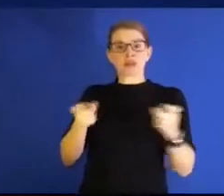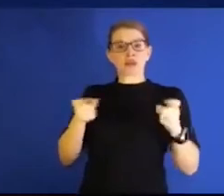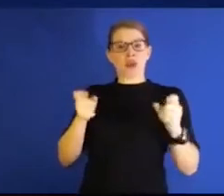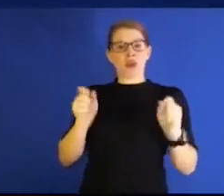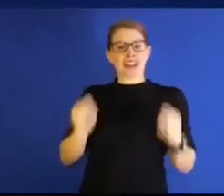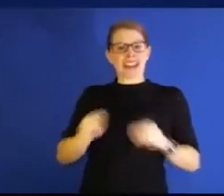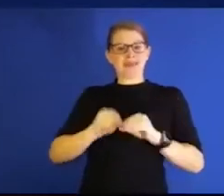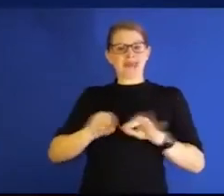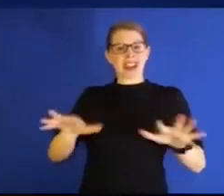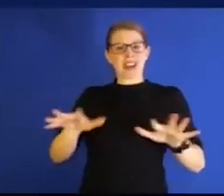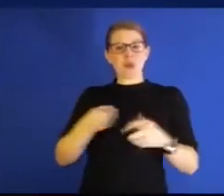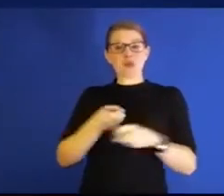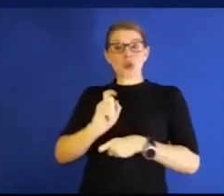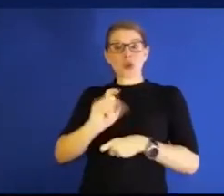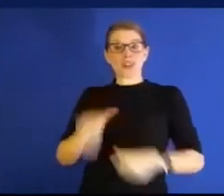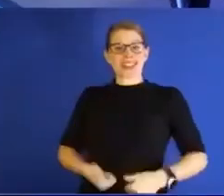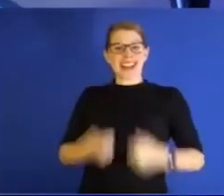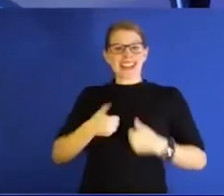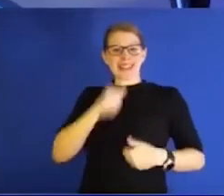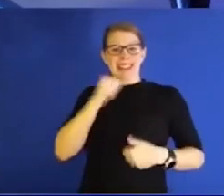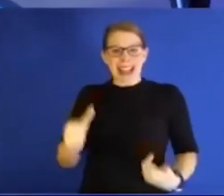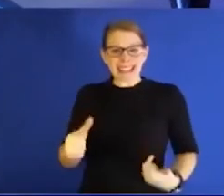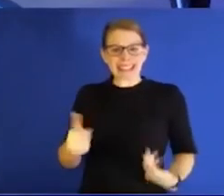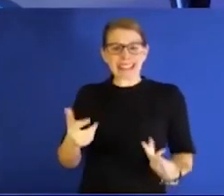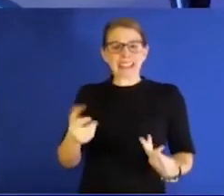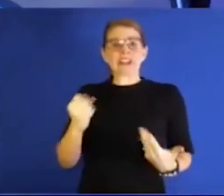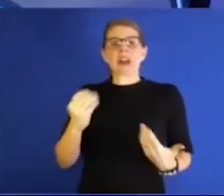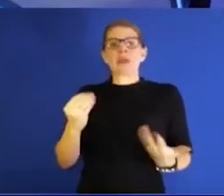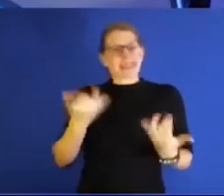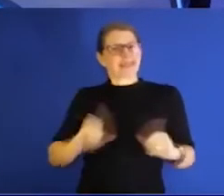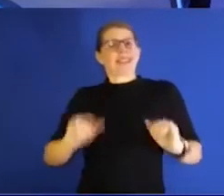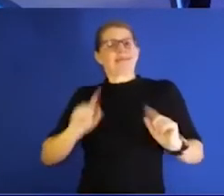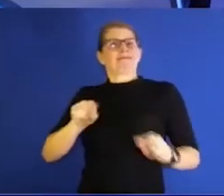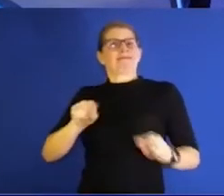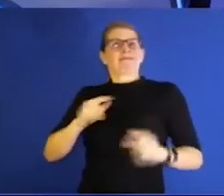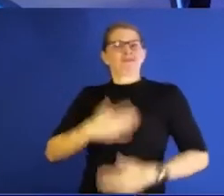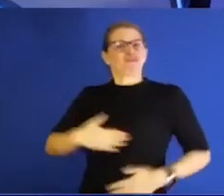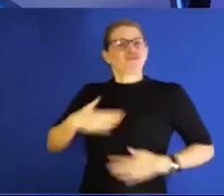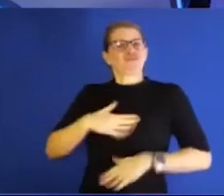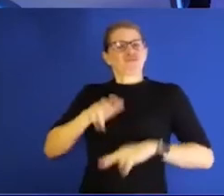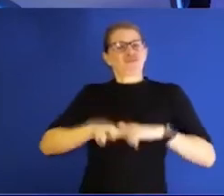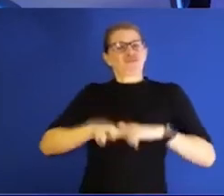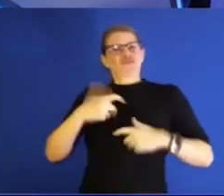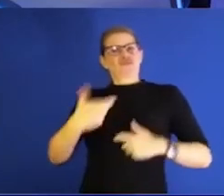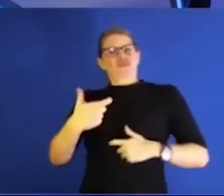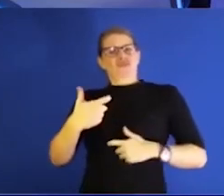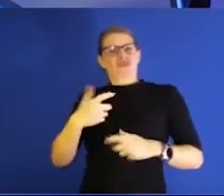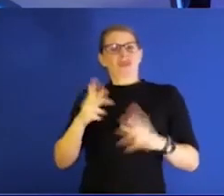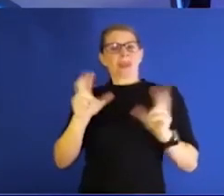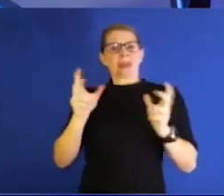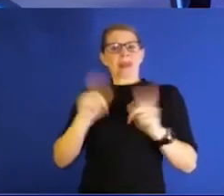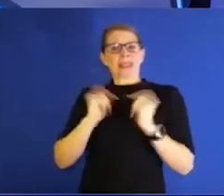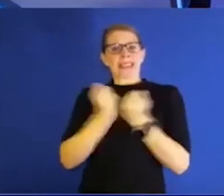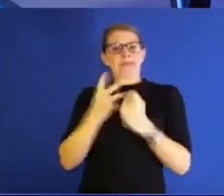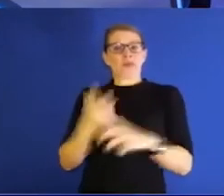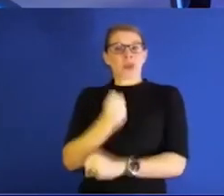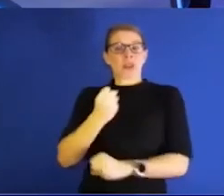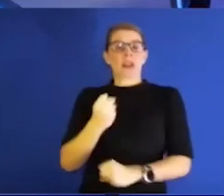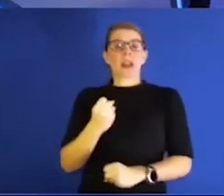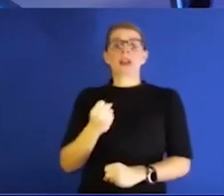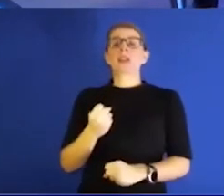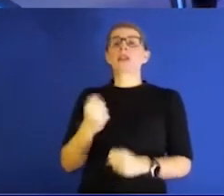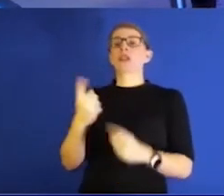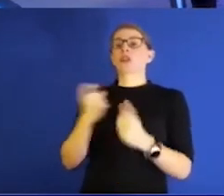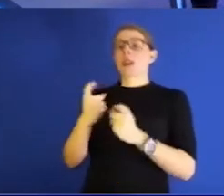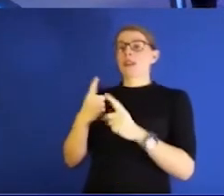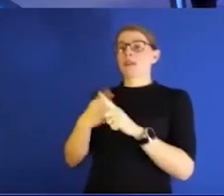ruin your life, right? You can still go out and do good things and then watch the basketball team win. Right. I'm to peruse some questions that are coming in from our community.